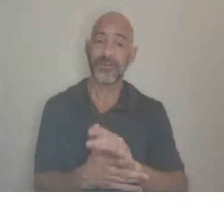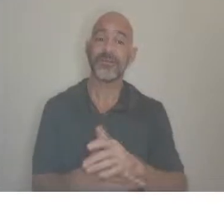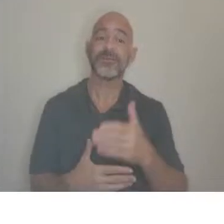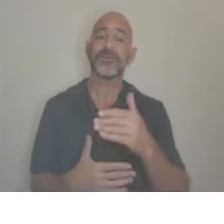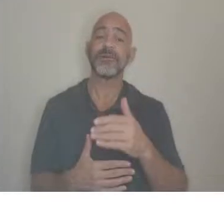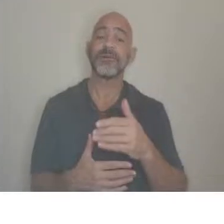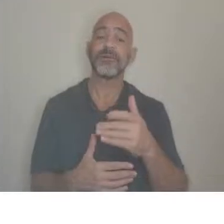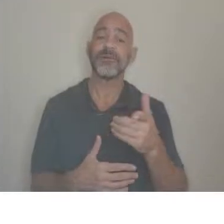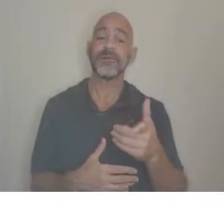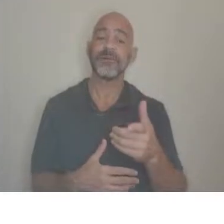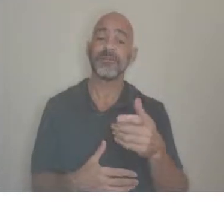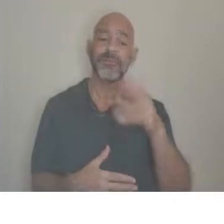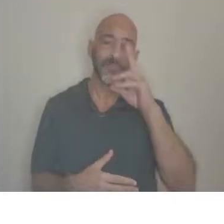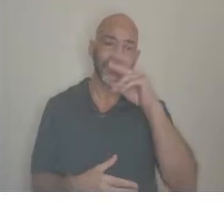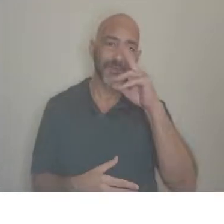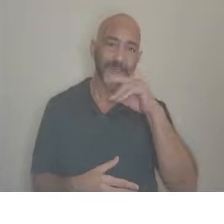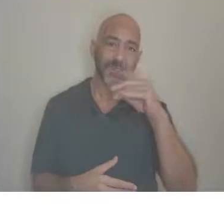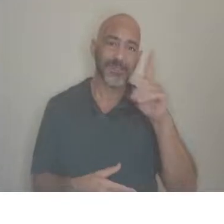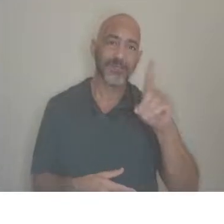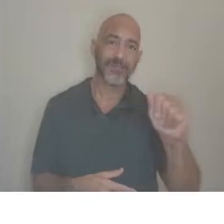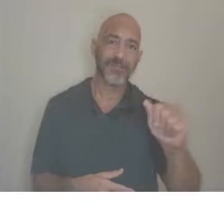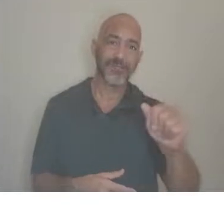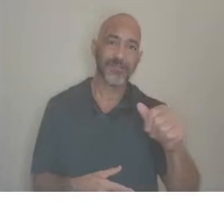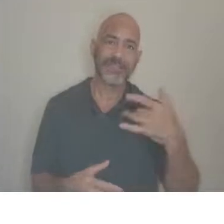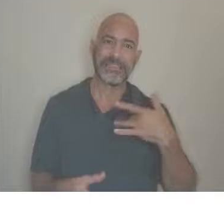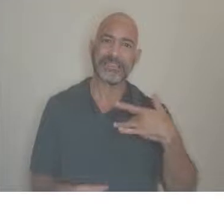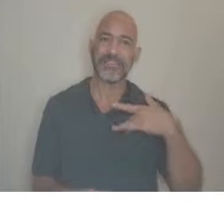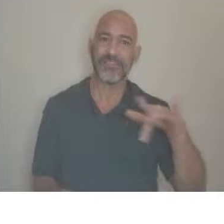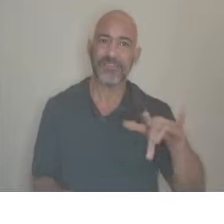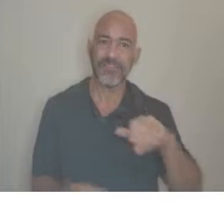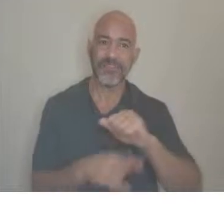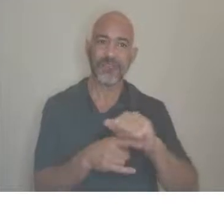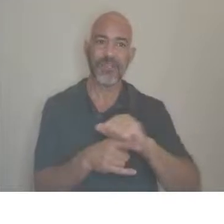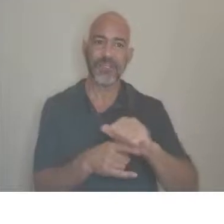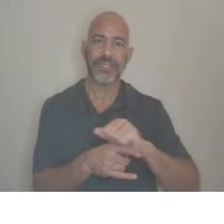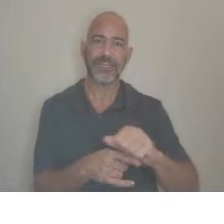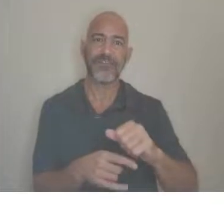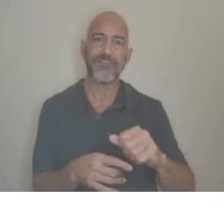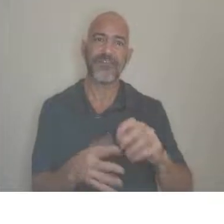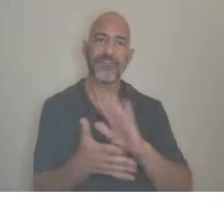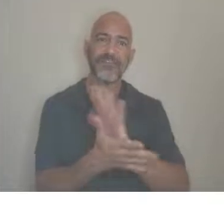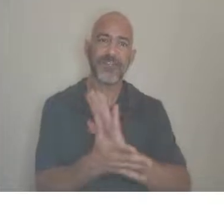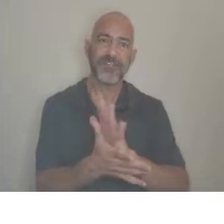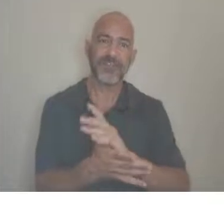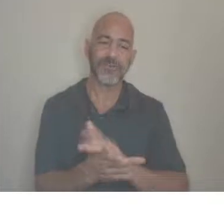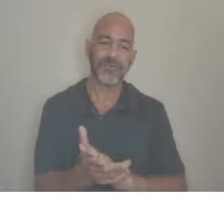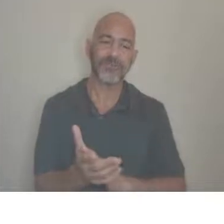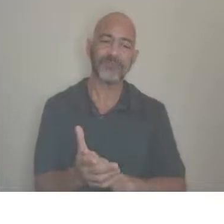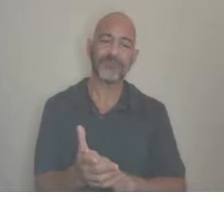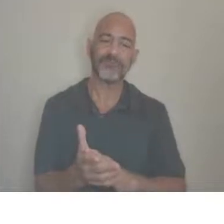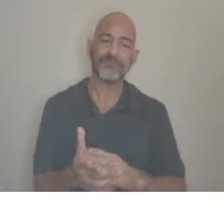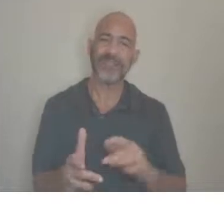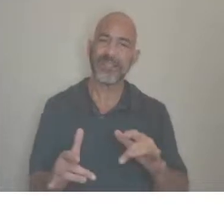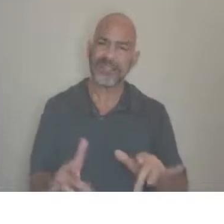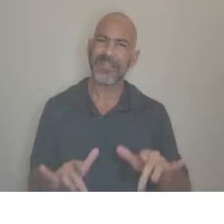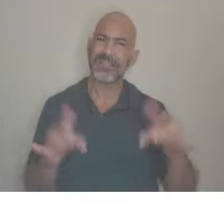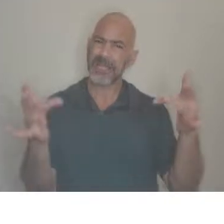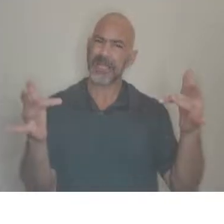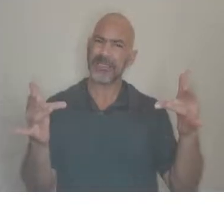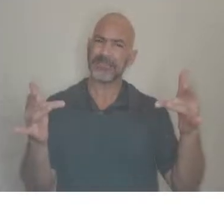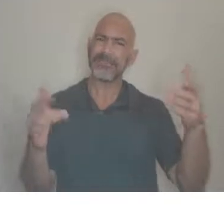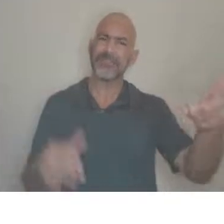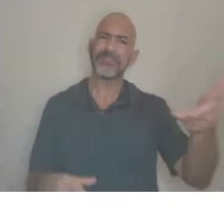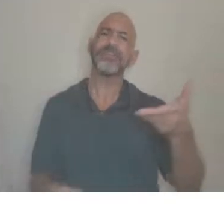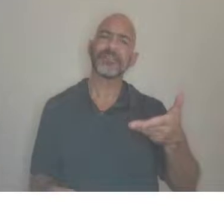kind of a funny disability sensitivity training video. And all these are kind of lighthearted introductions to